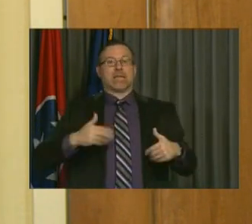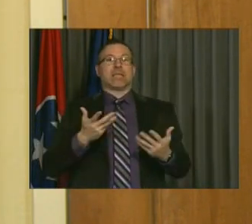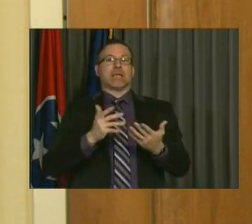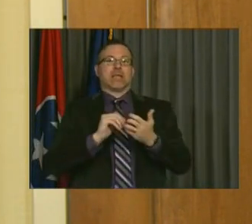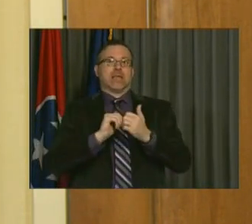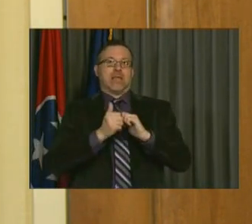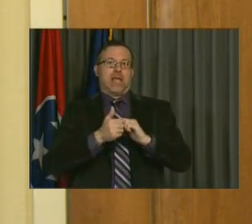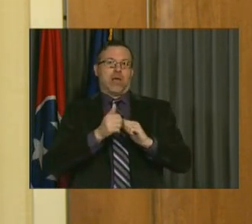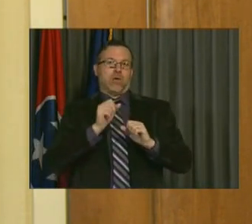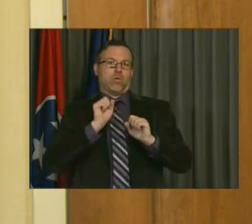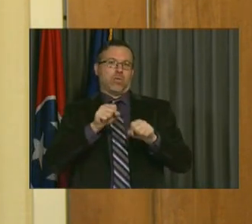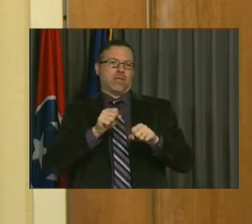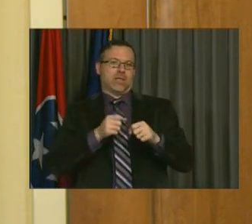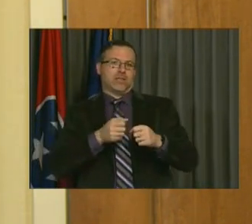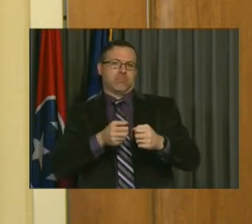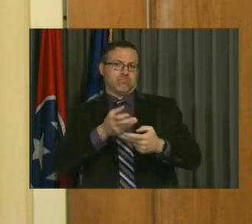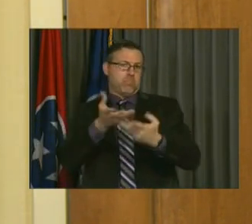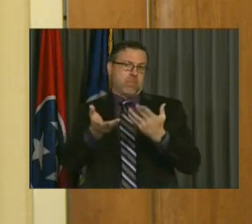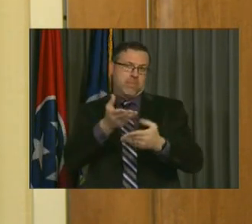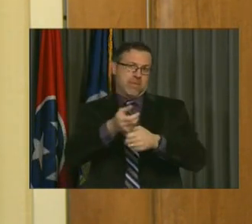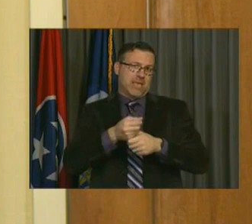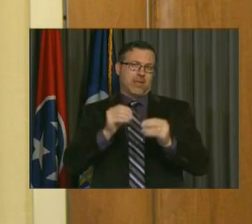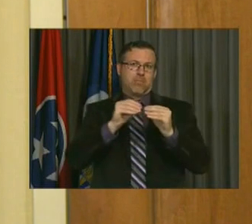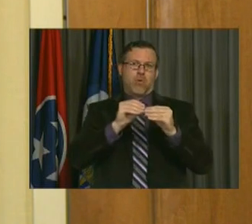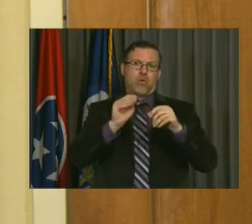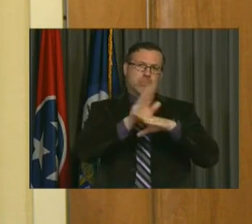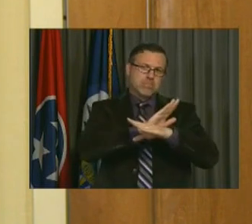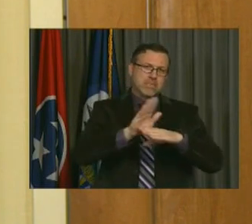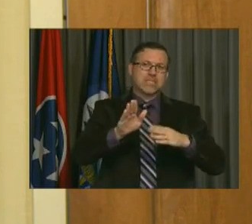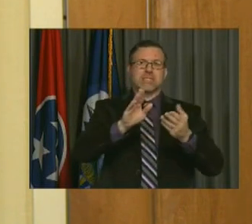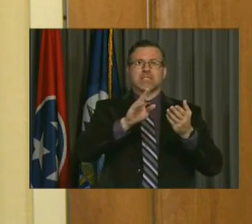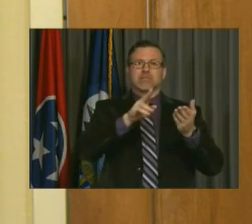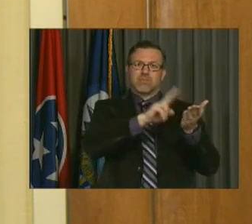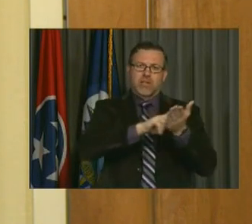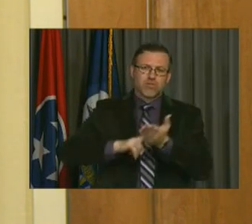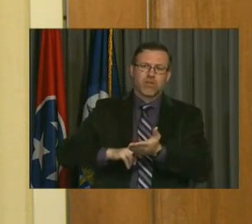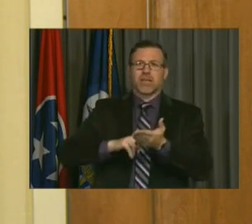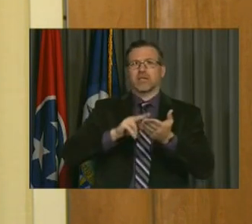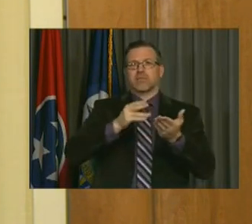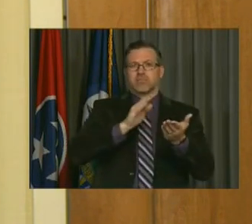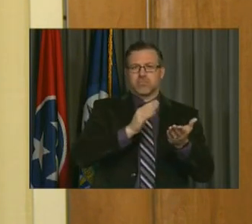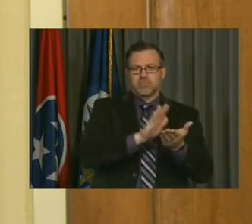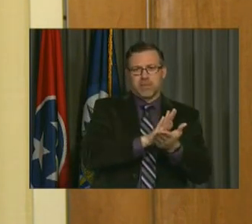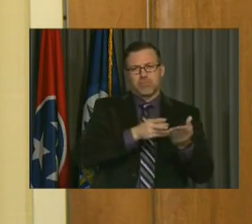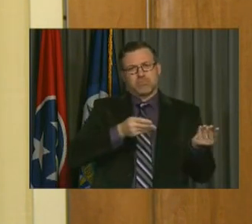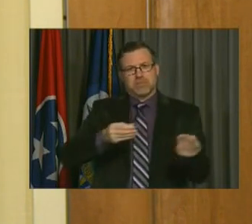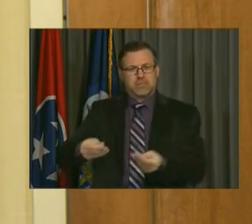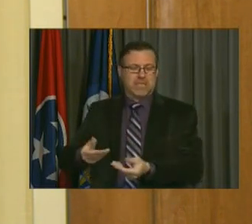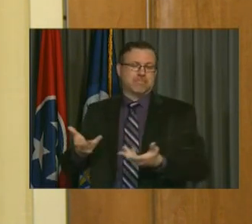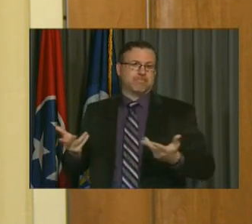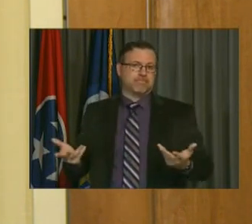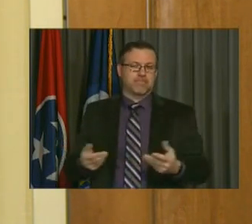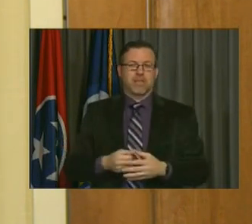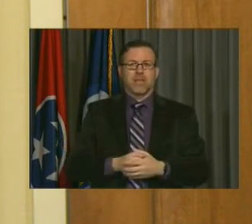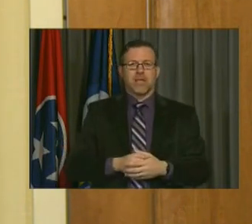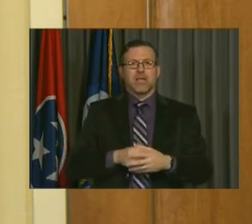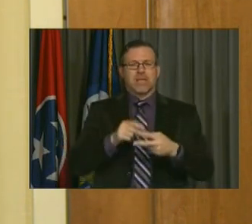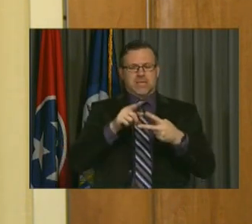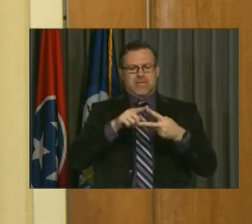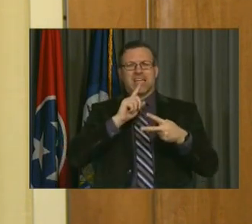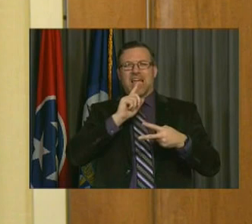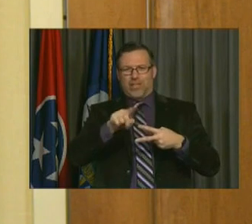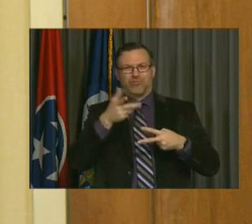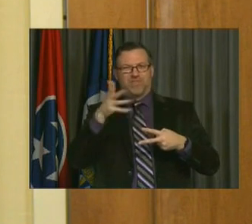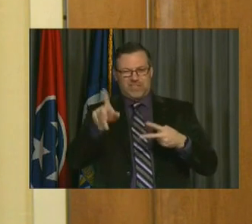opportunities that Tom mentioned with commercial paper and other forms. Should we should we need them? So that should answer that one. And